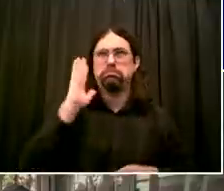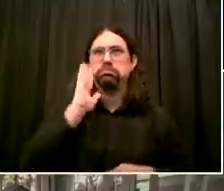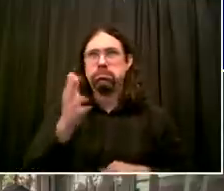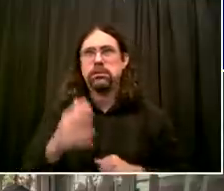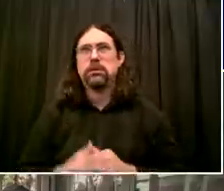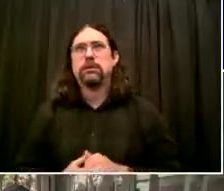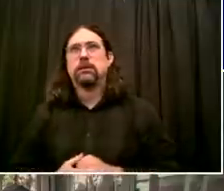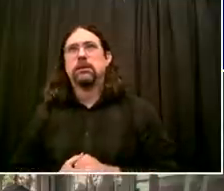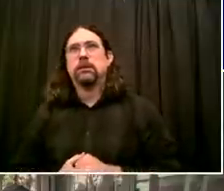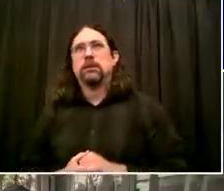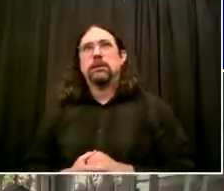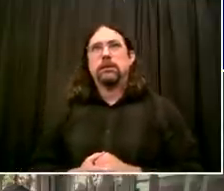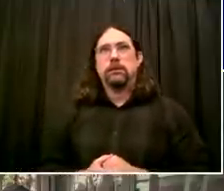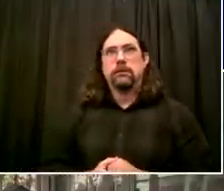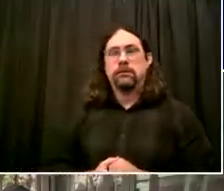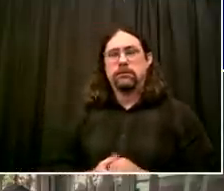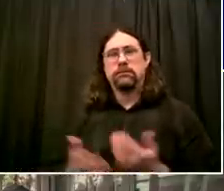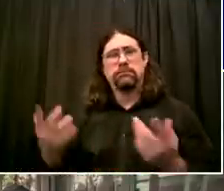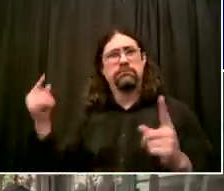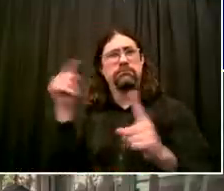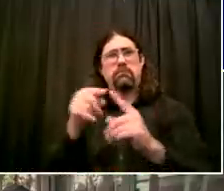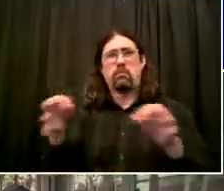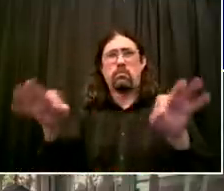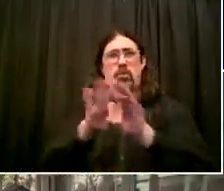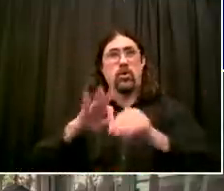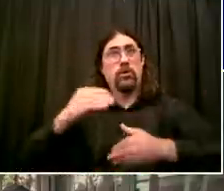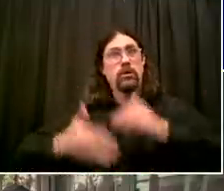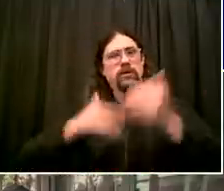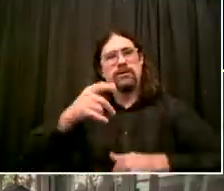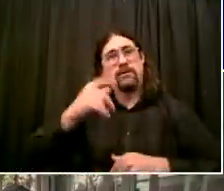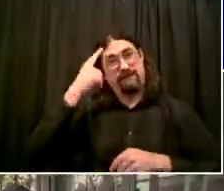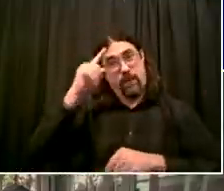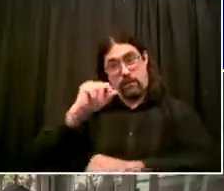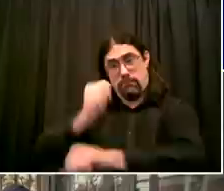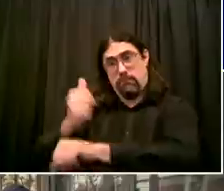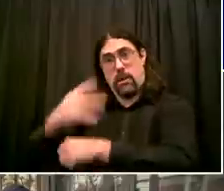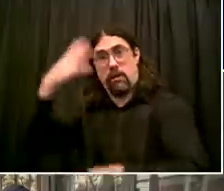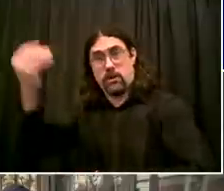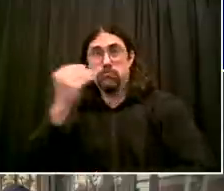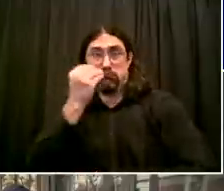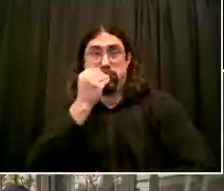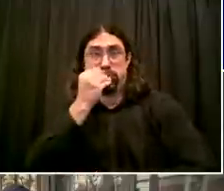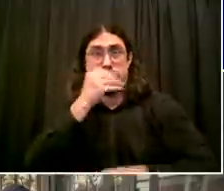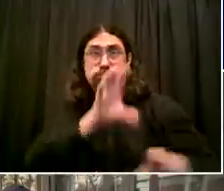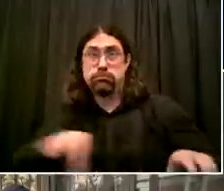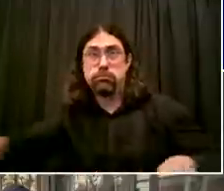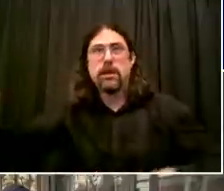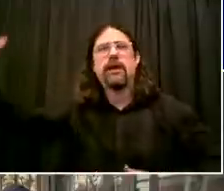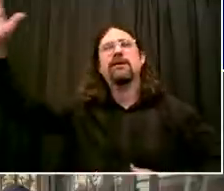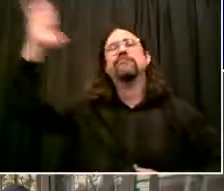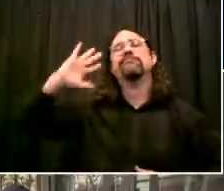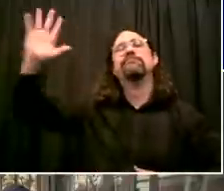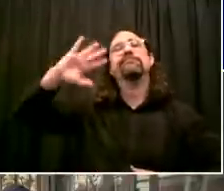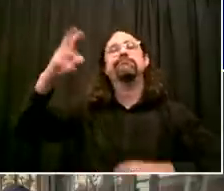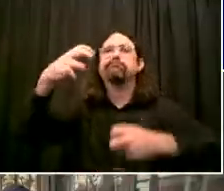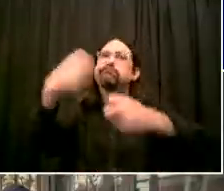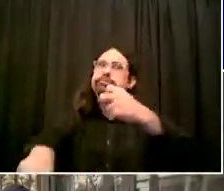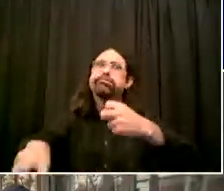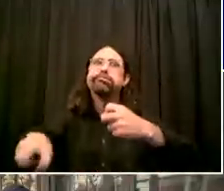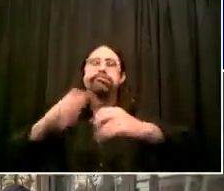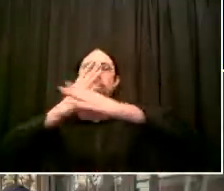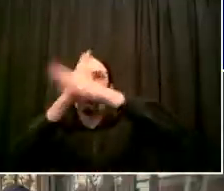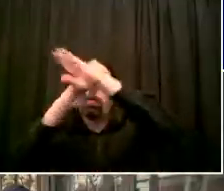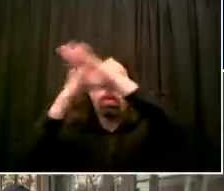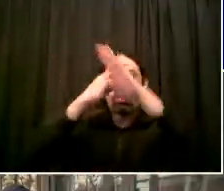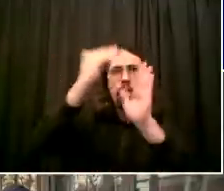restaurant owners, restaurant managers. We need to make it simple for it to work. I've heard from plenty of folks in the restaurant industry. If we're going to take this